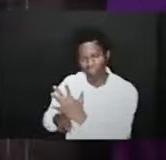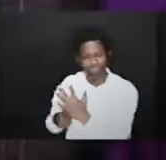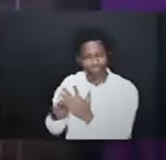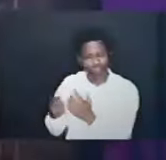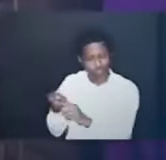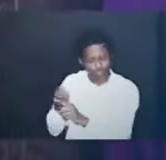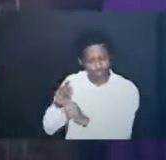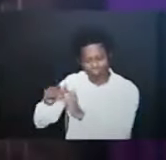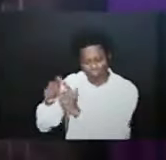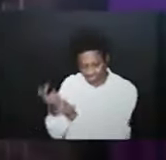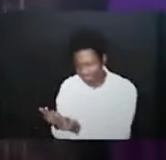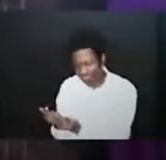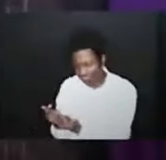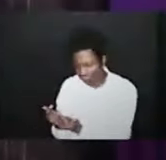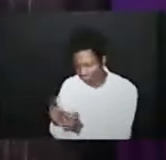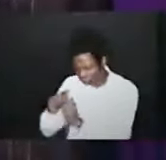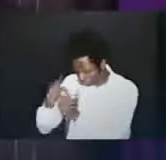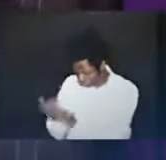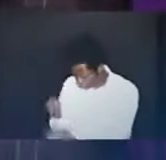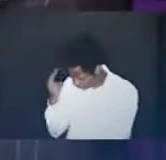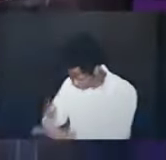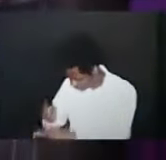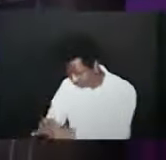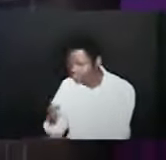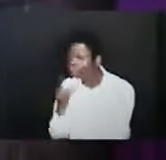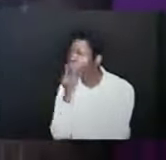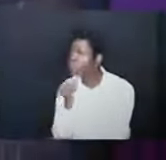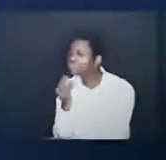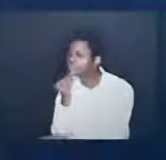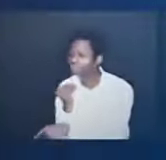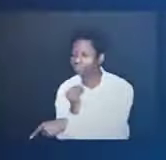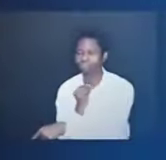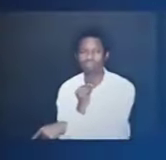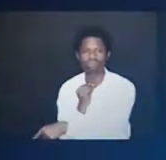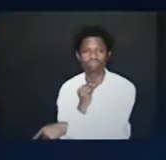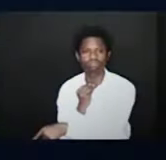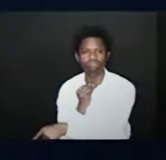now they were jews who are you therefore in the new covenant